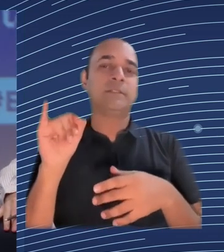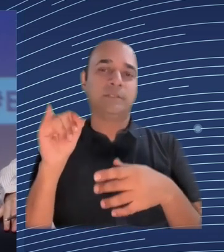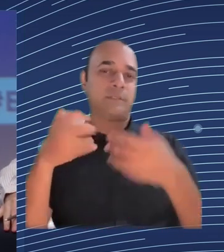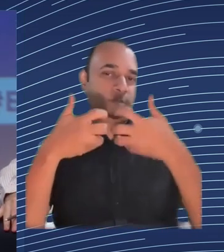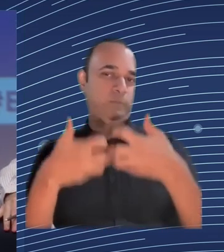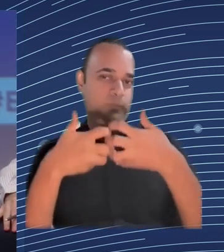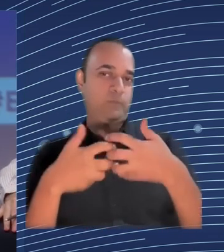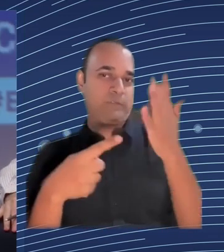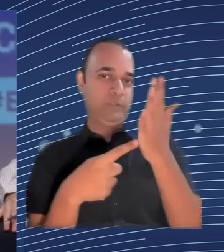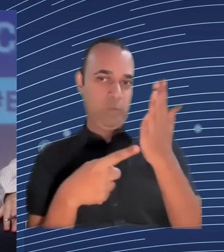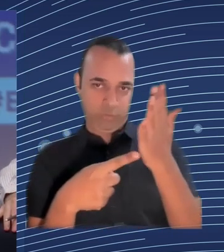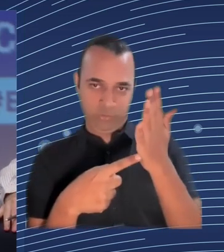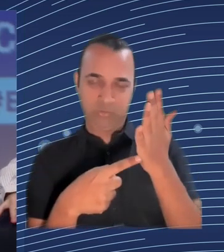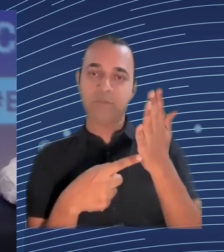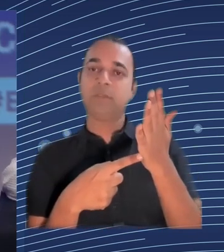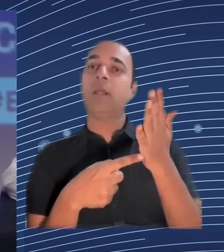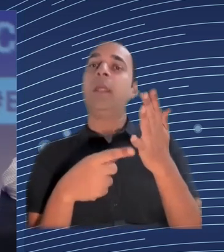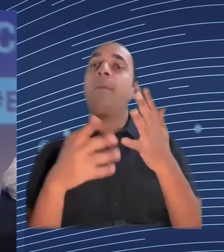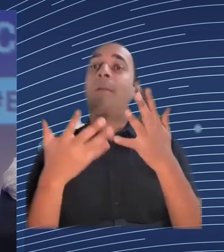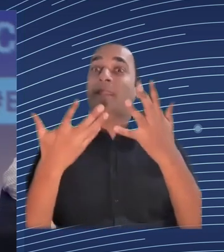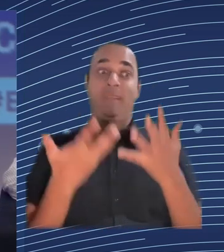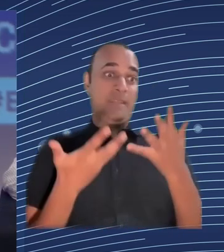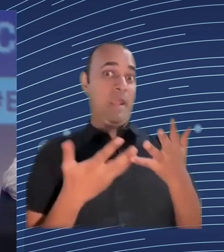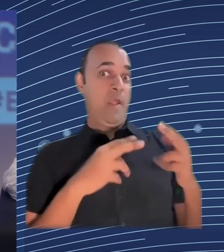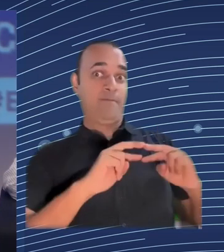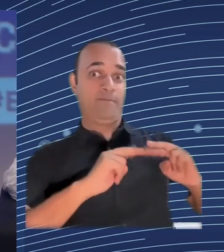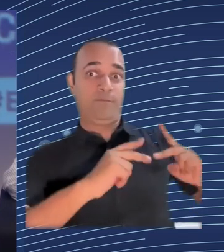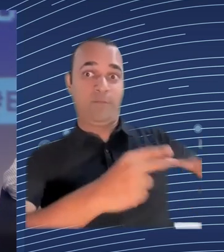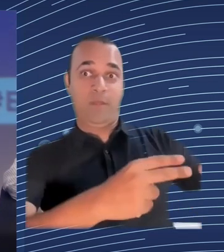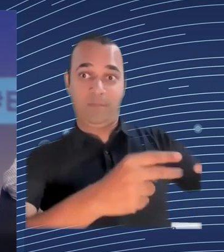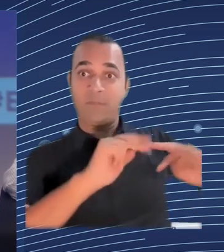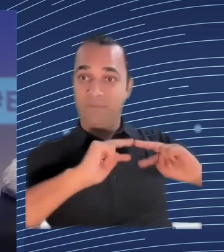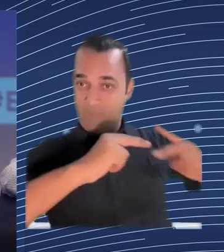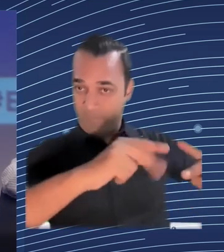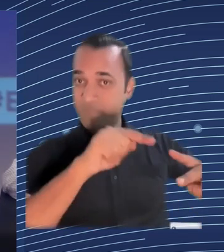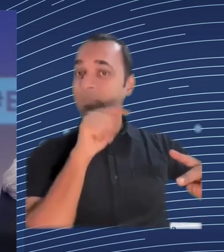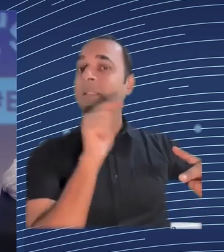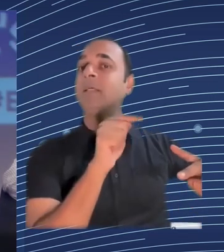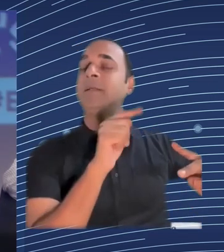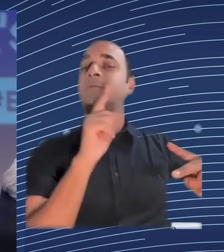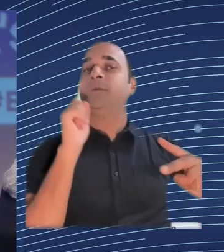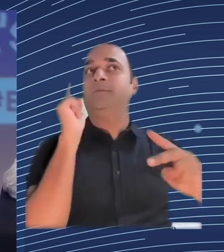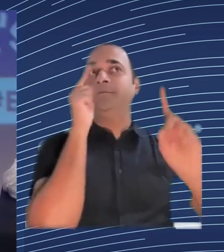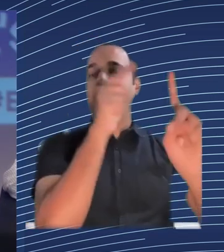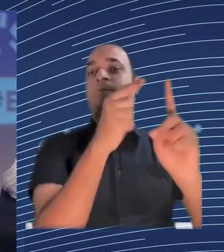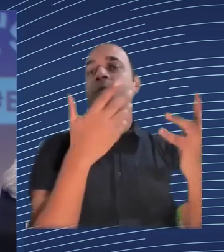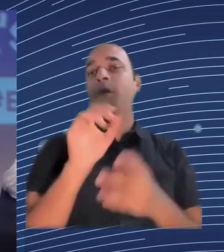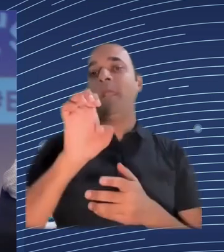what we want to do but we are waiting for the framework and it's not sure if this framework really will come